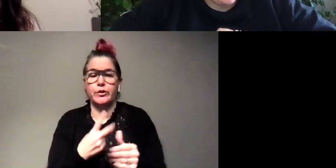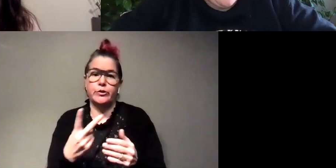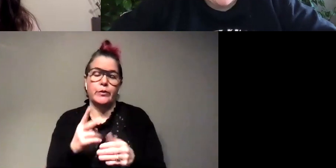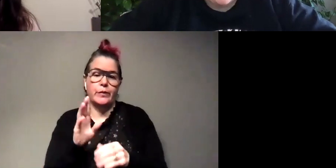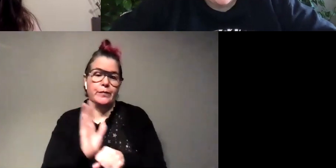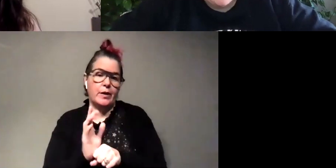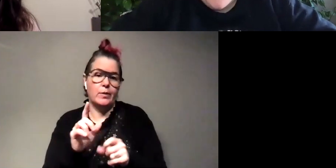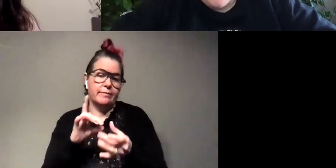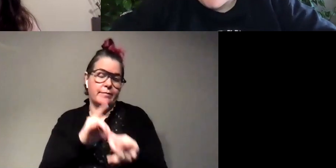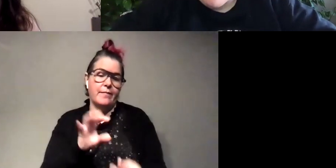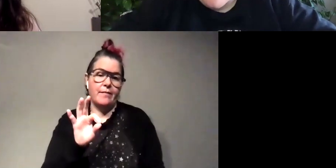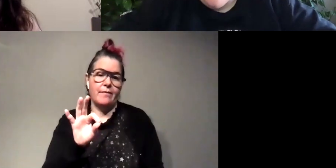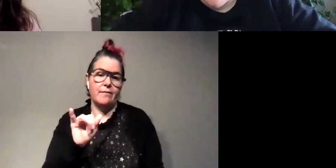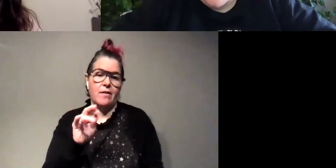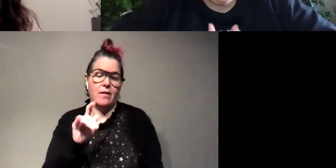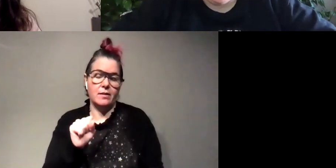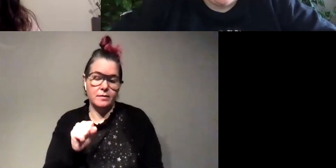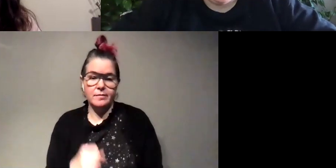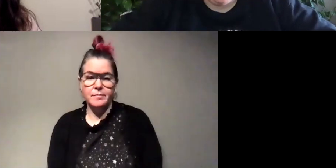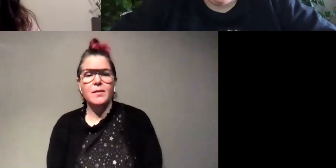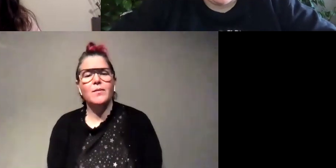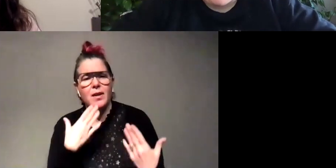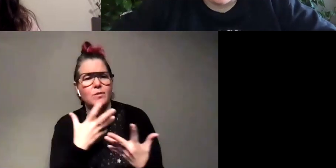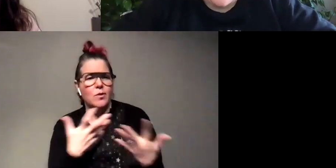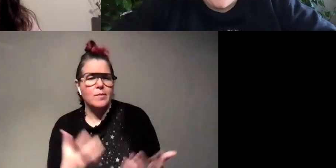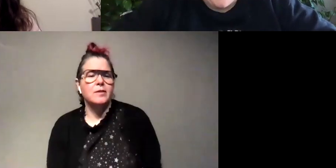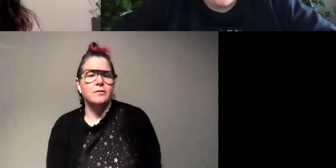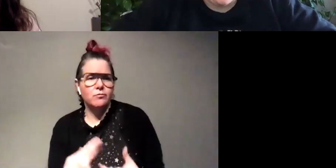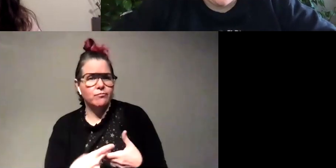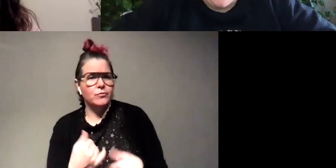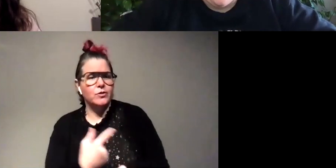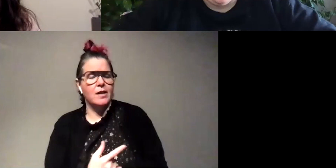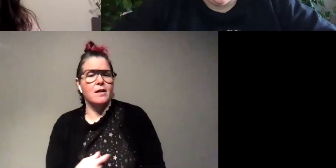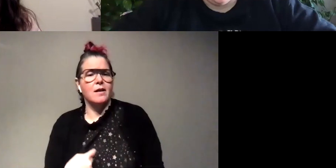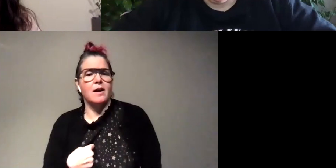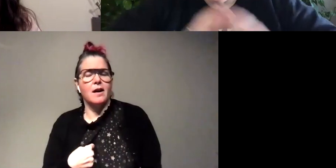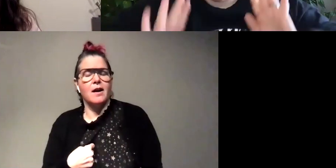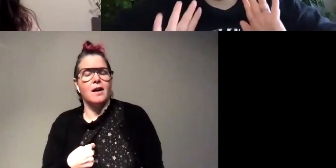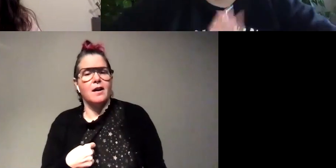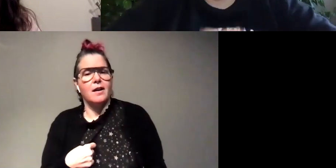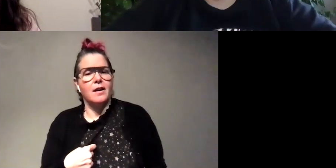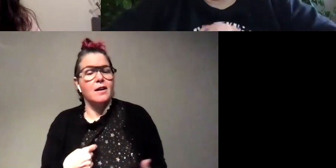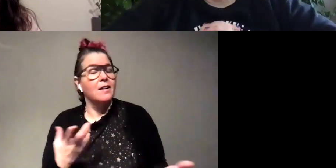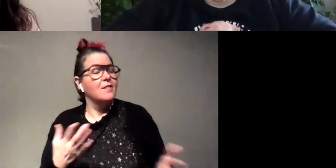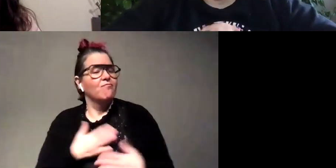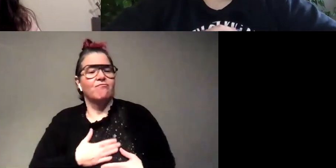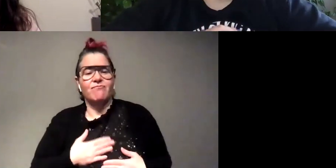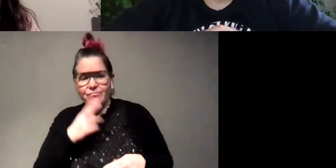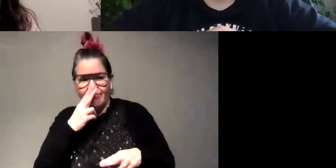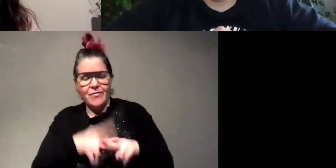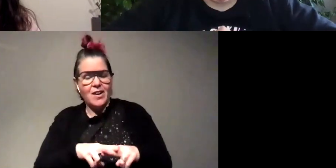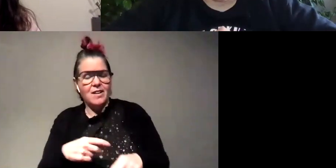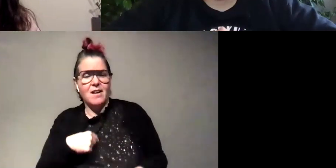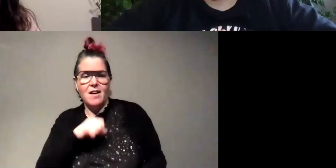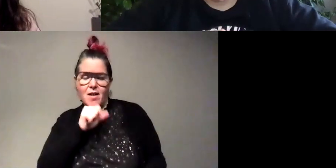great all right well thank you so much for joining us today i had a heck of a lot of fun because i just